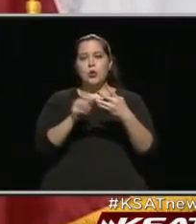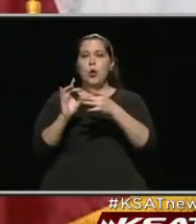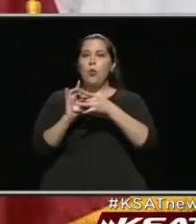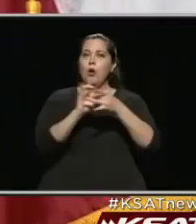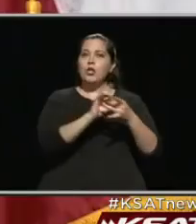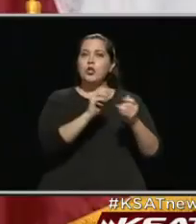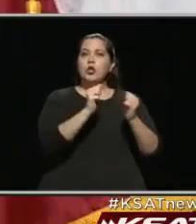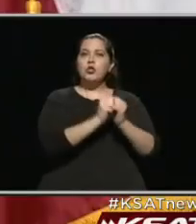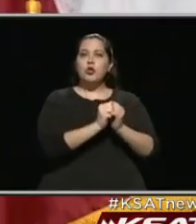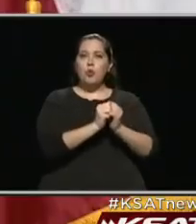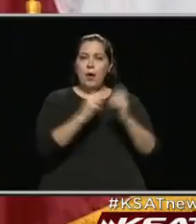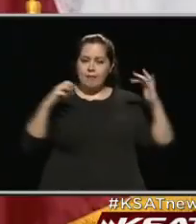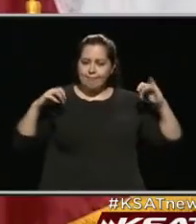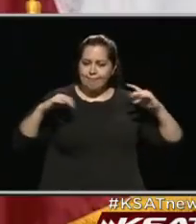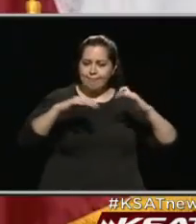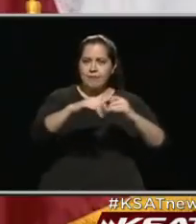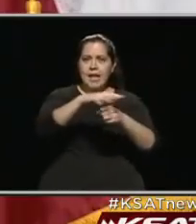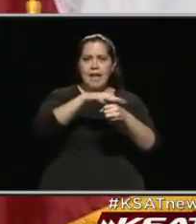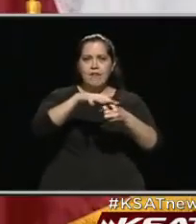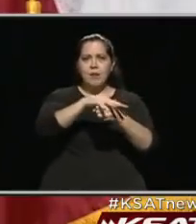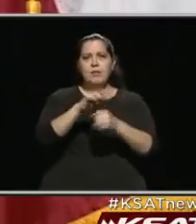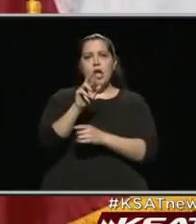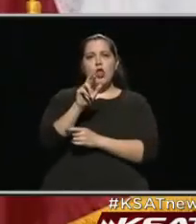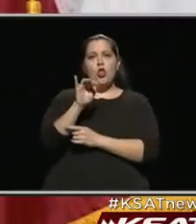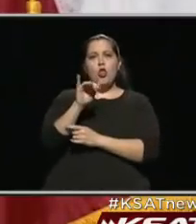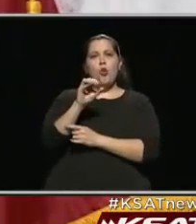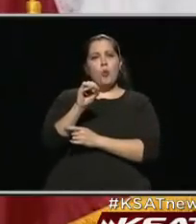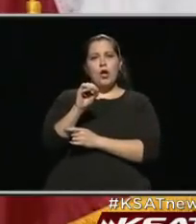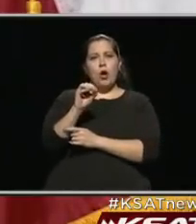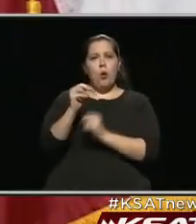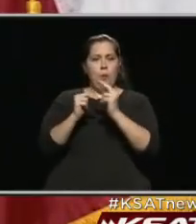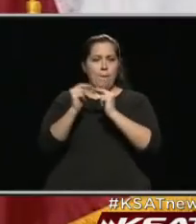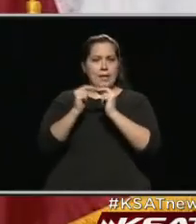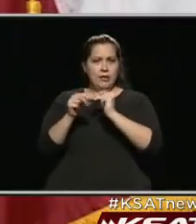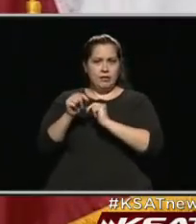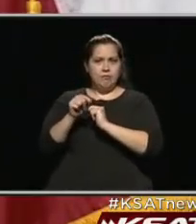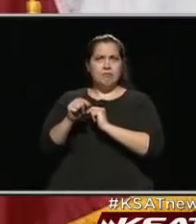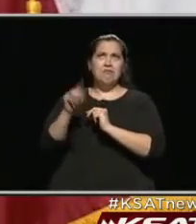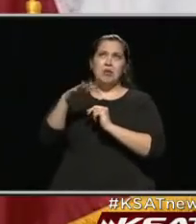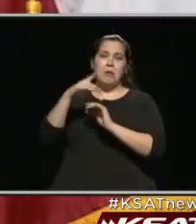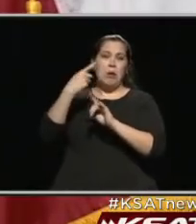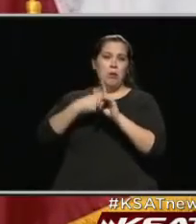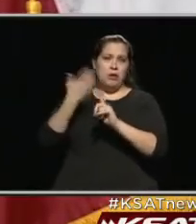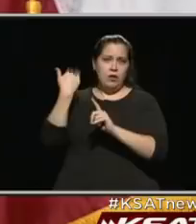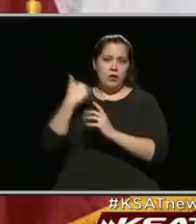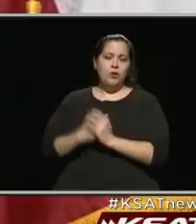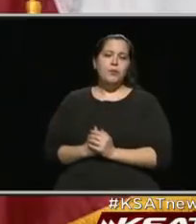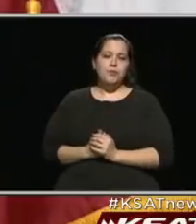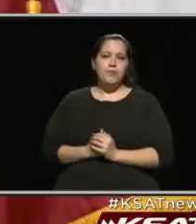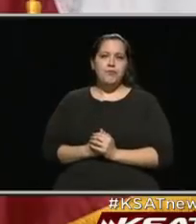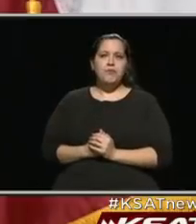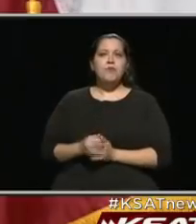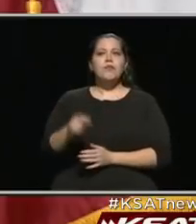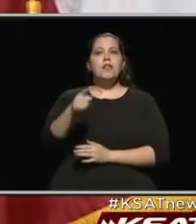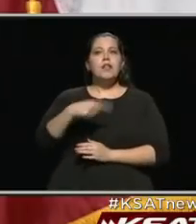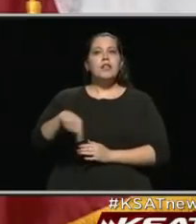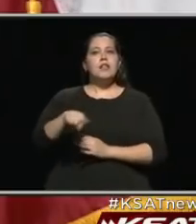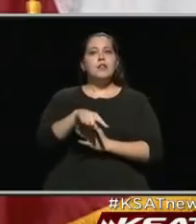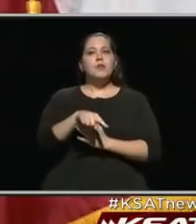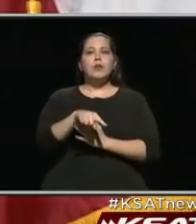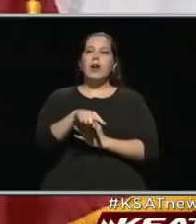associated with congregate facilities. The Rio facility you may have heard of about a month or so ago. These were,